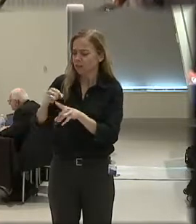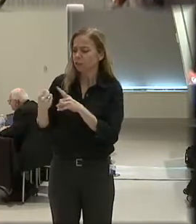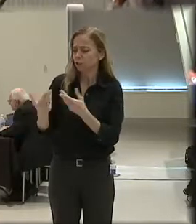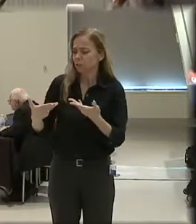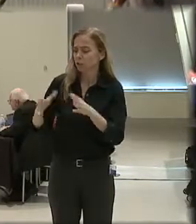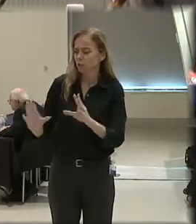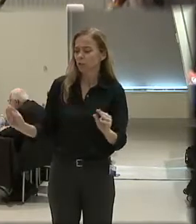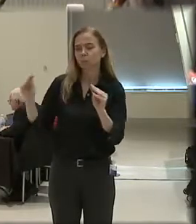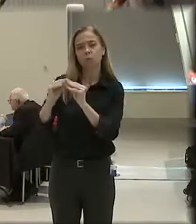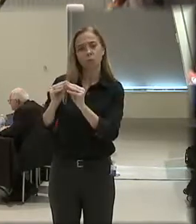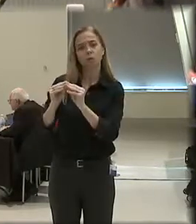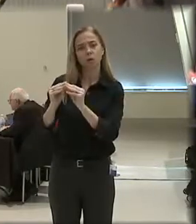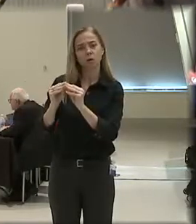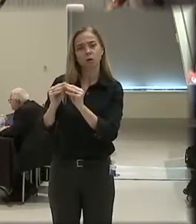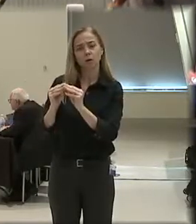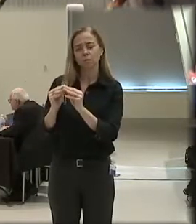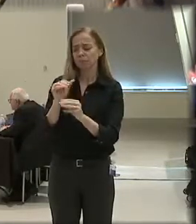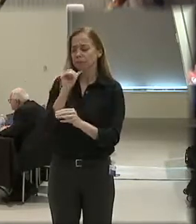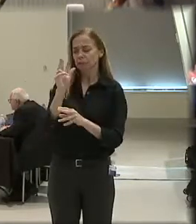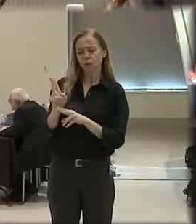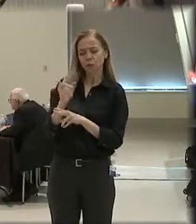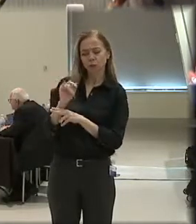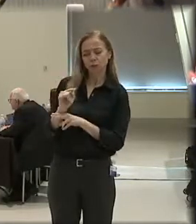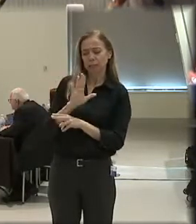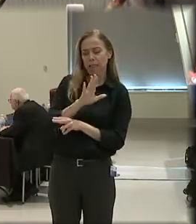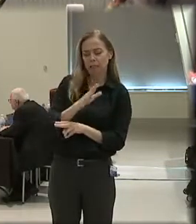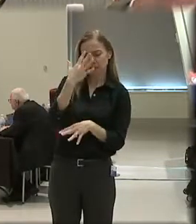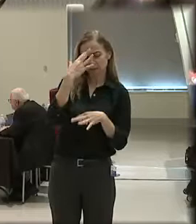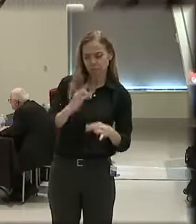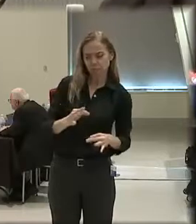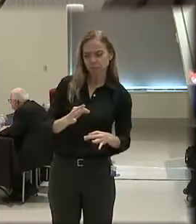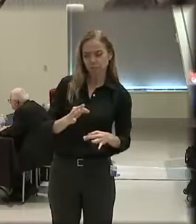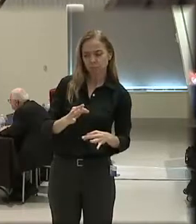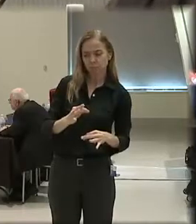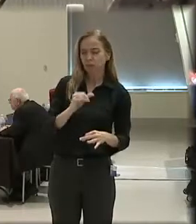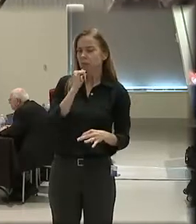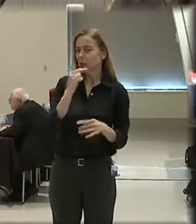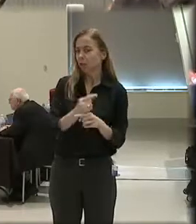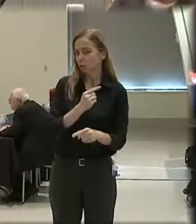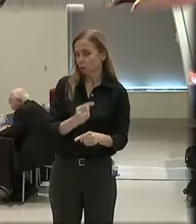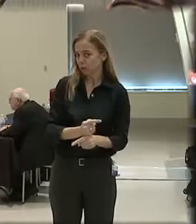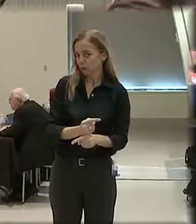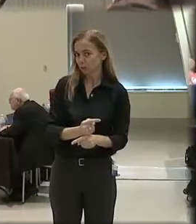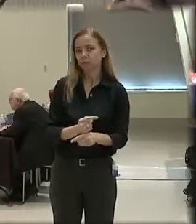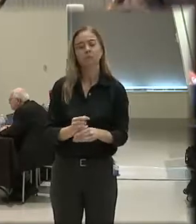for more, but he didn't use it because in his judgment or her judgment, it wasn't appropriate.